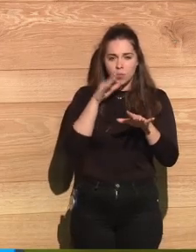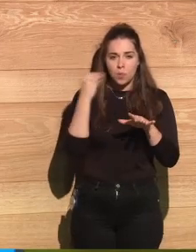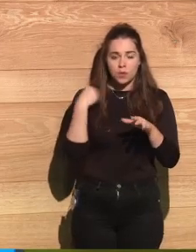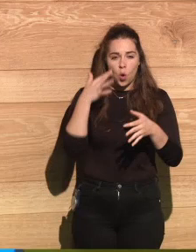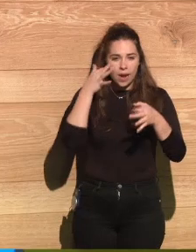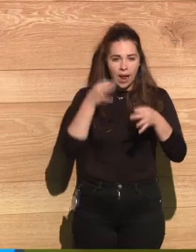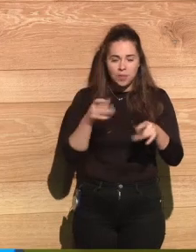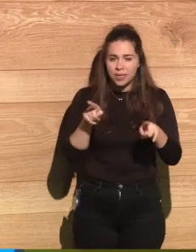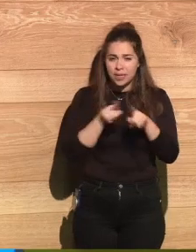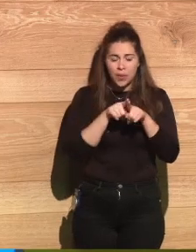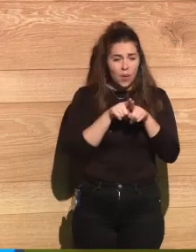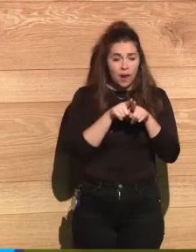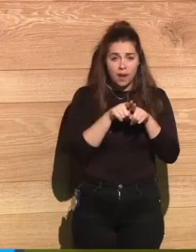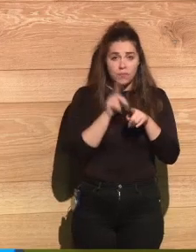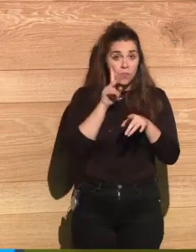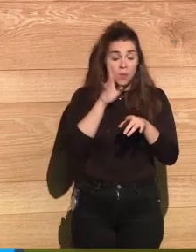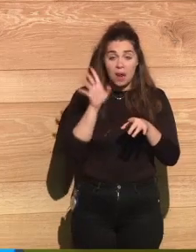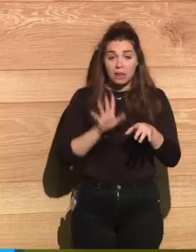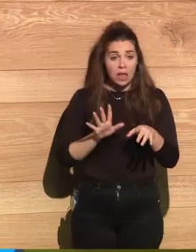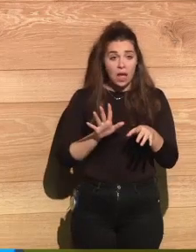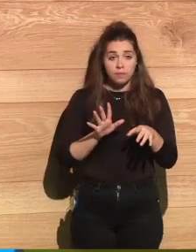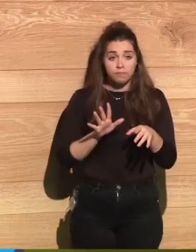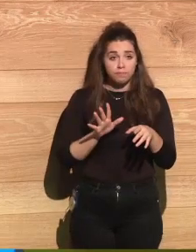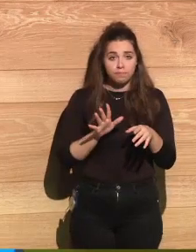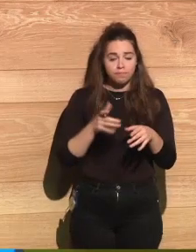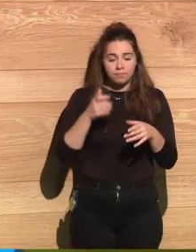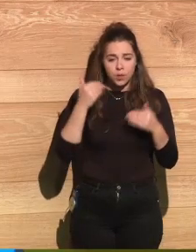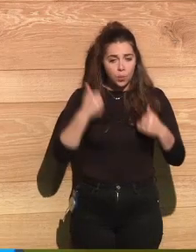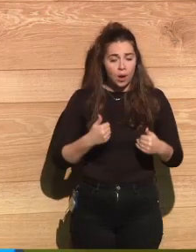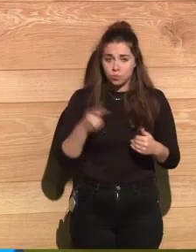look like human beings.